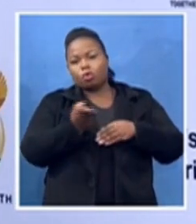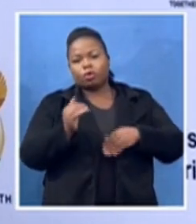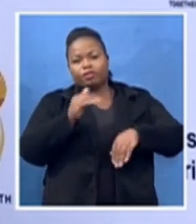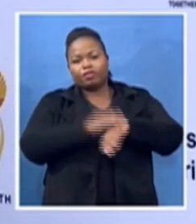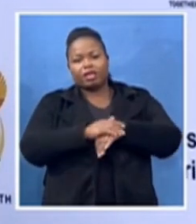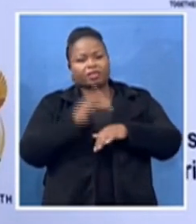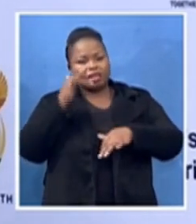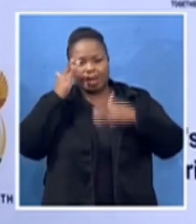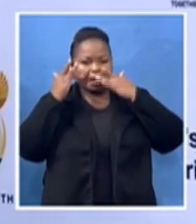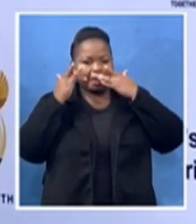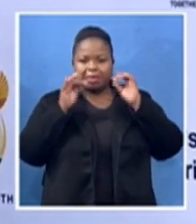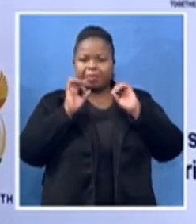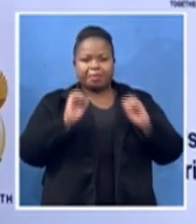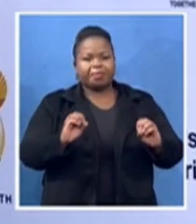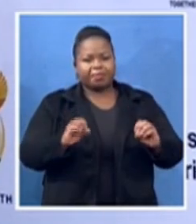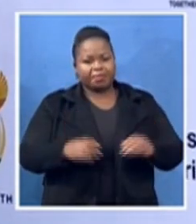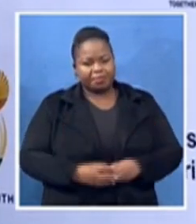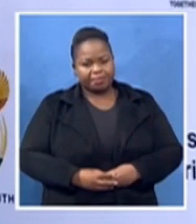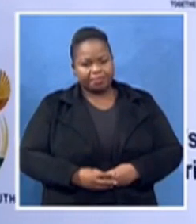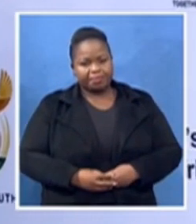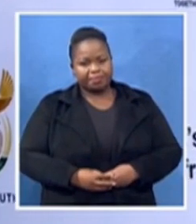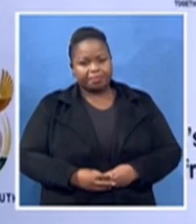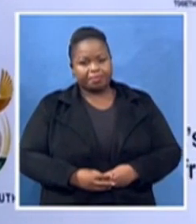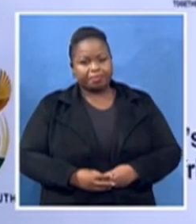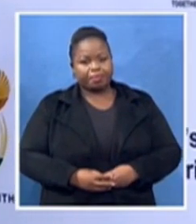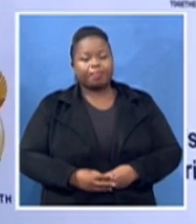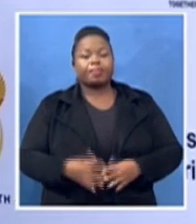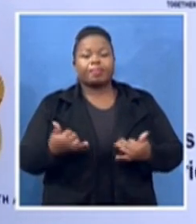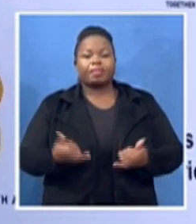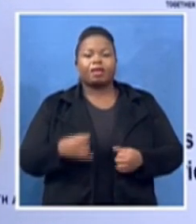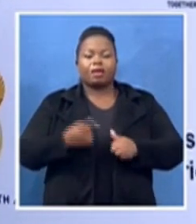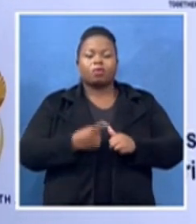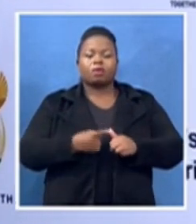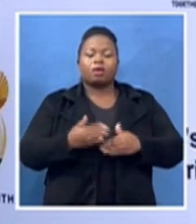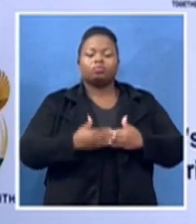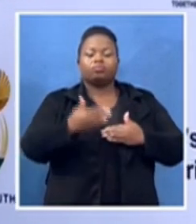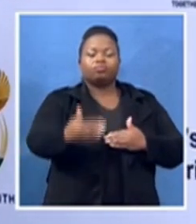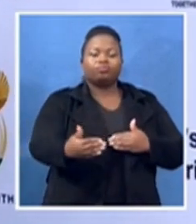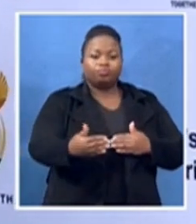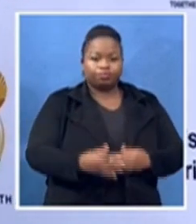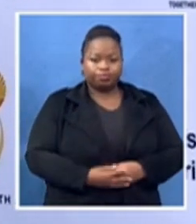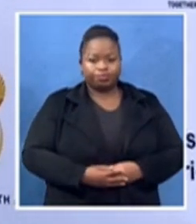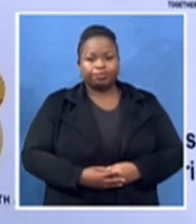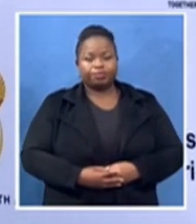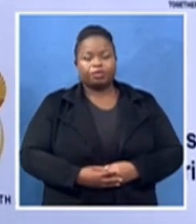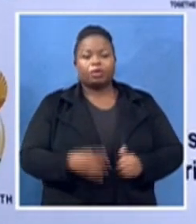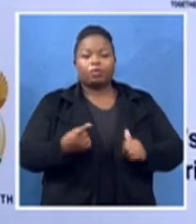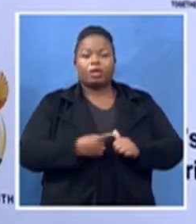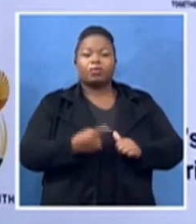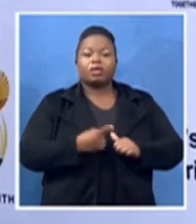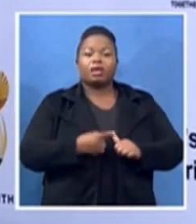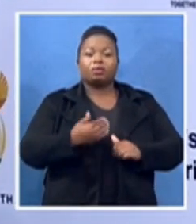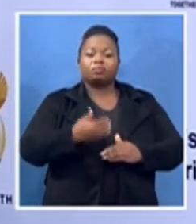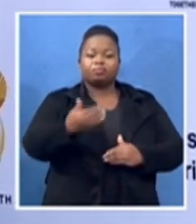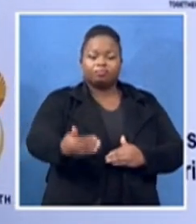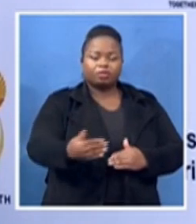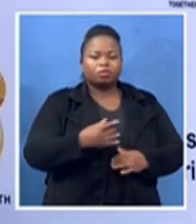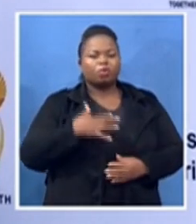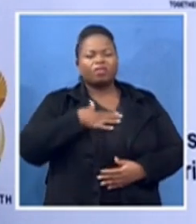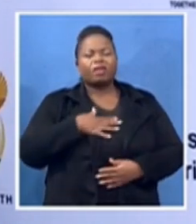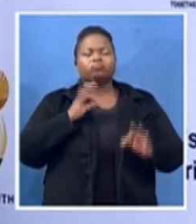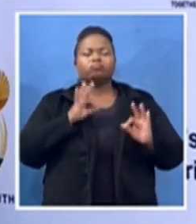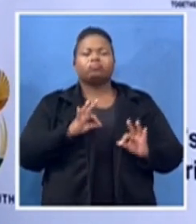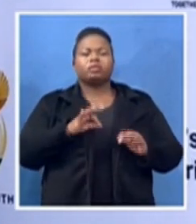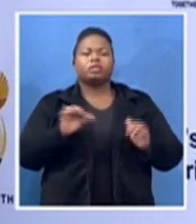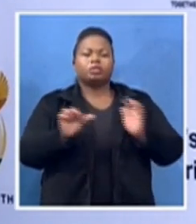The countdown, marking this countdown, we felt it befitting to highlight the partnership we have the